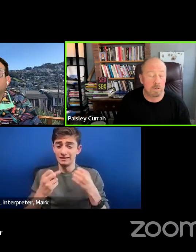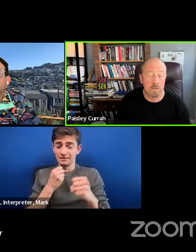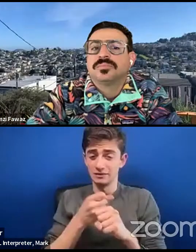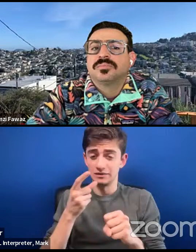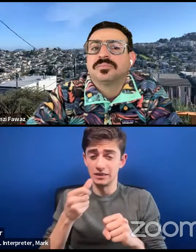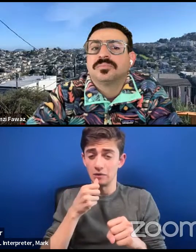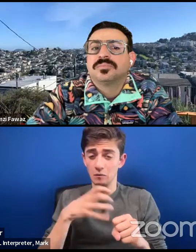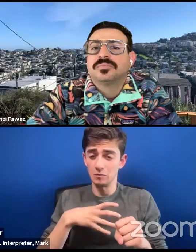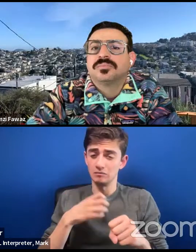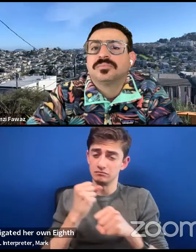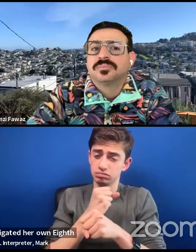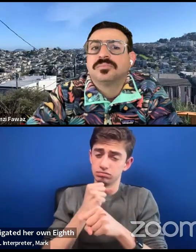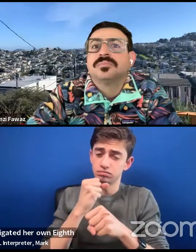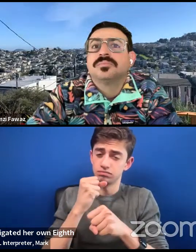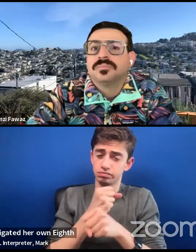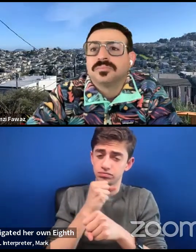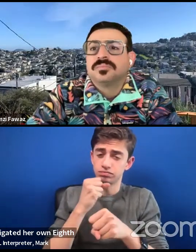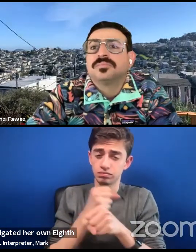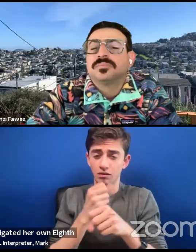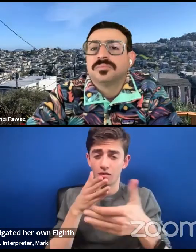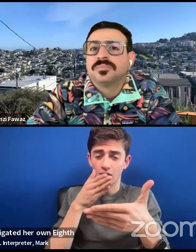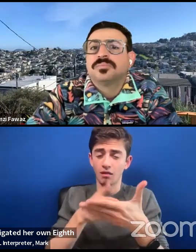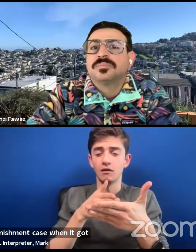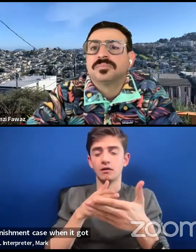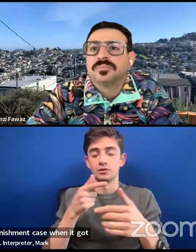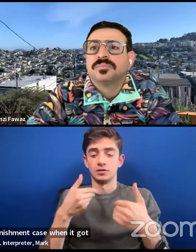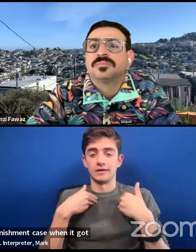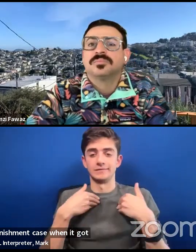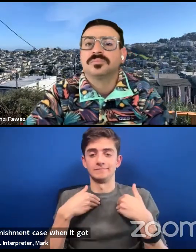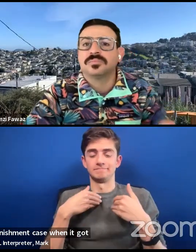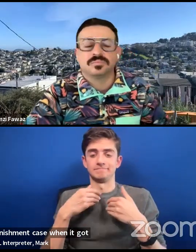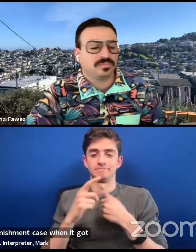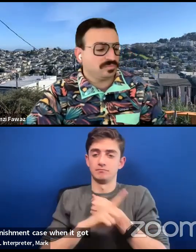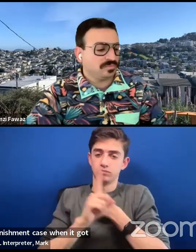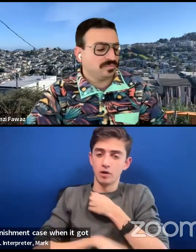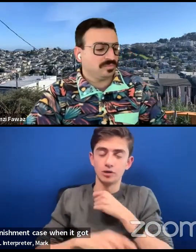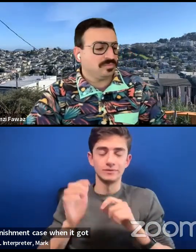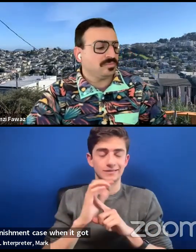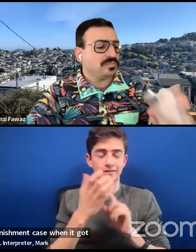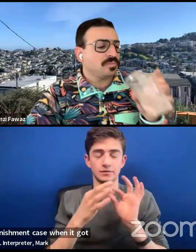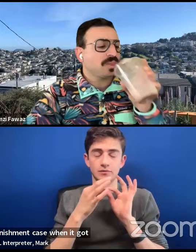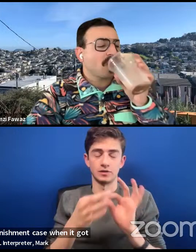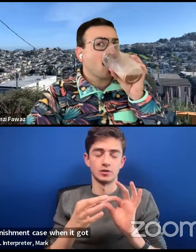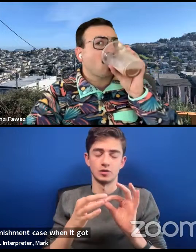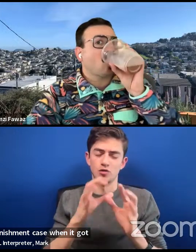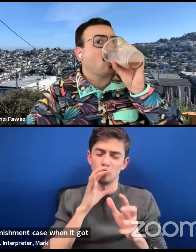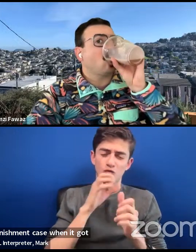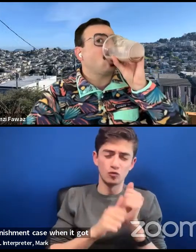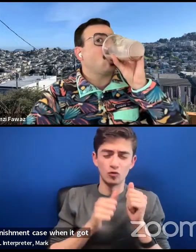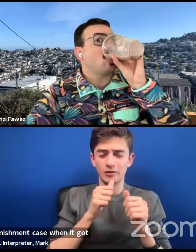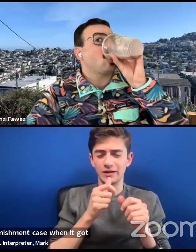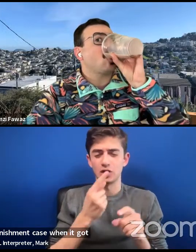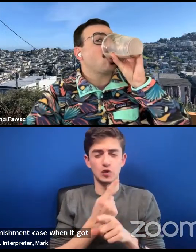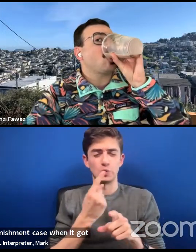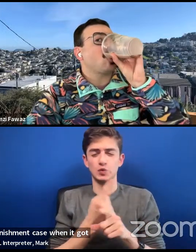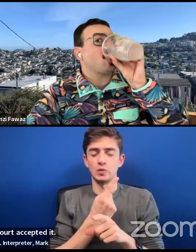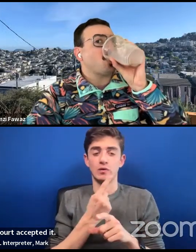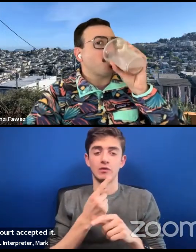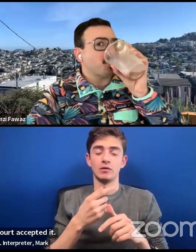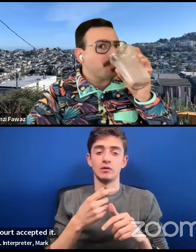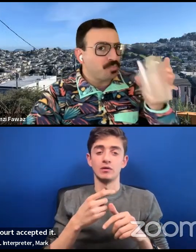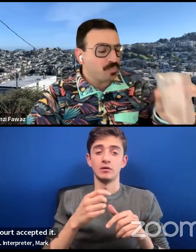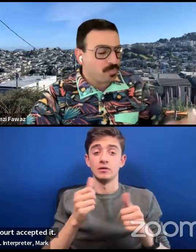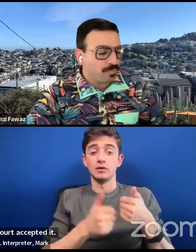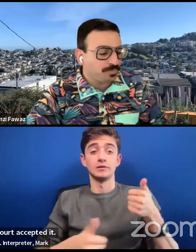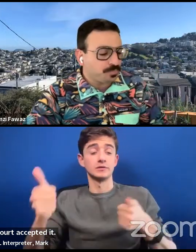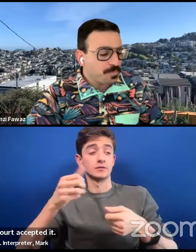unusual punishment case. When it got to, when the Supreme Court accepted it, only then did the ACLU jump in and say, oh,